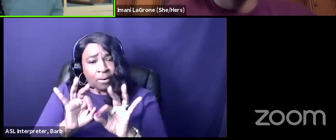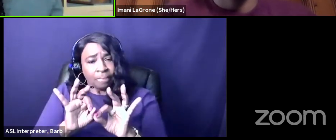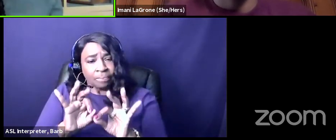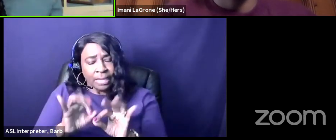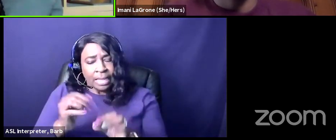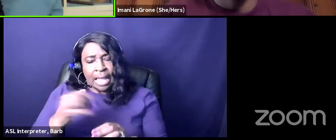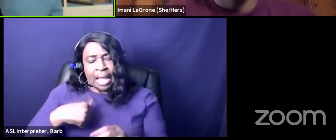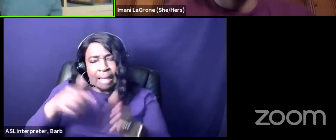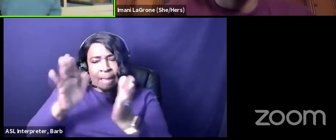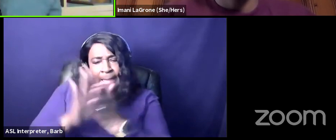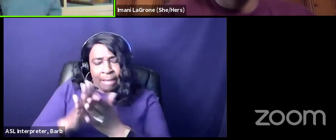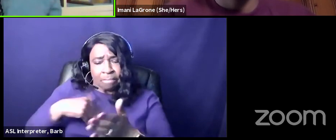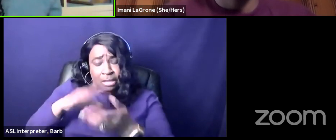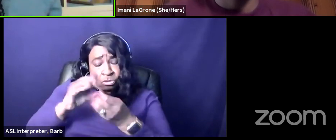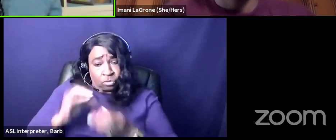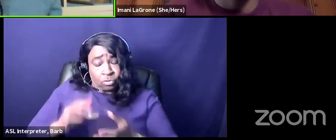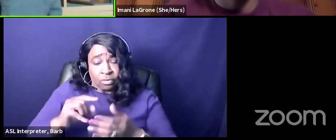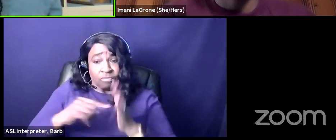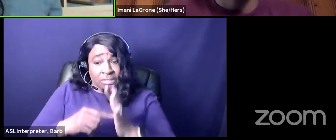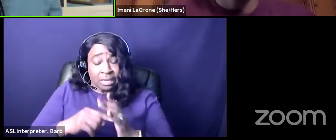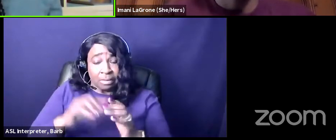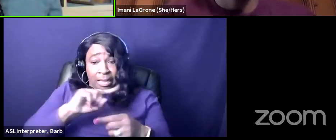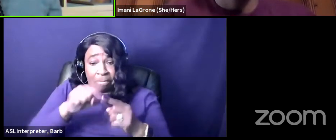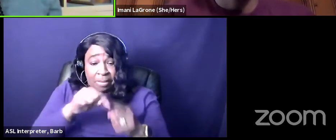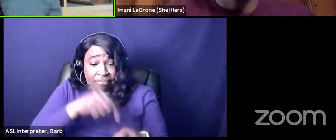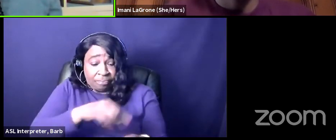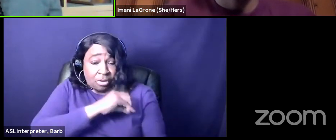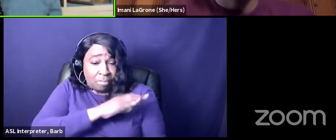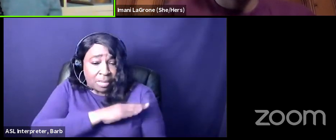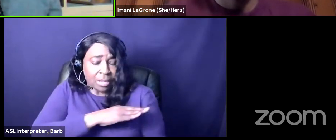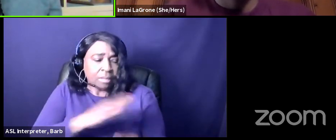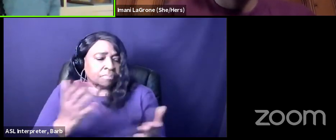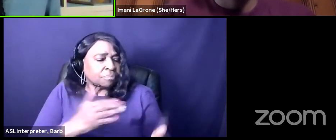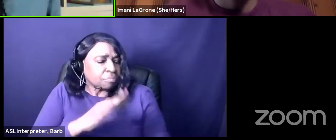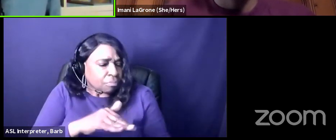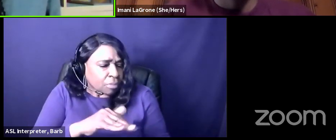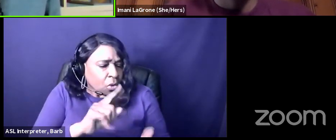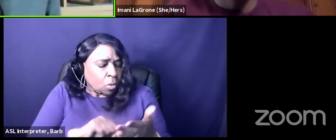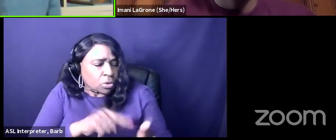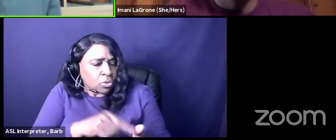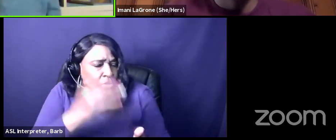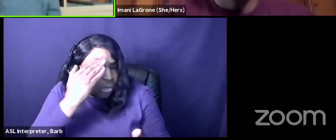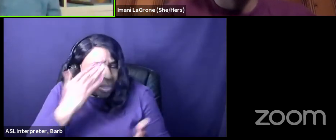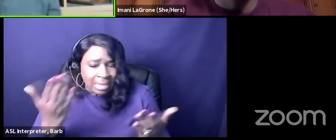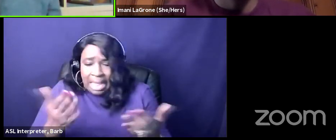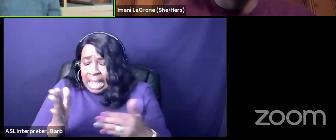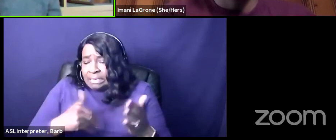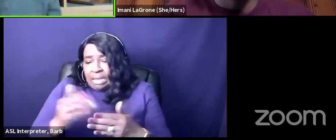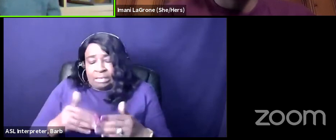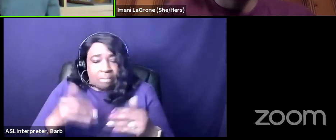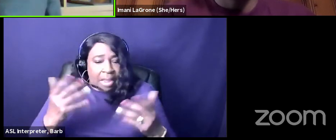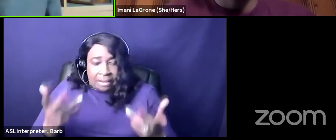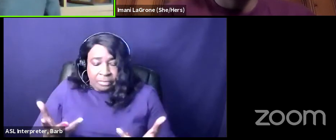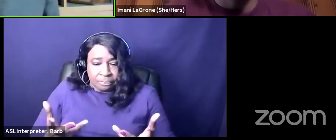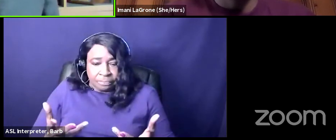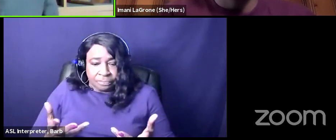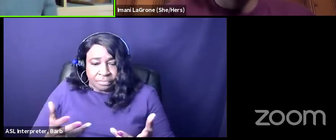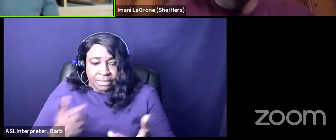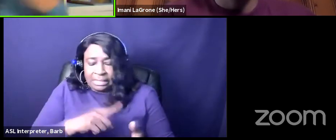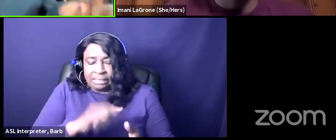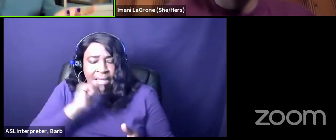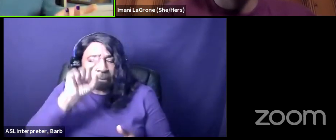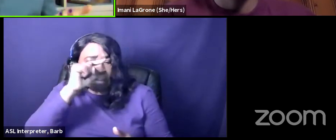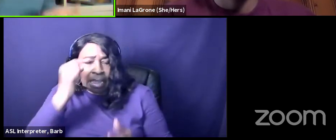my students for example about barack obama well what do you know you know they're like well it doesn't matter you know that it's he's not black